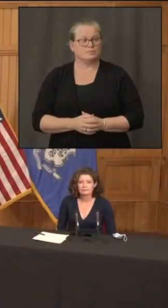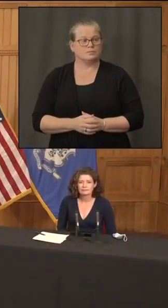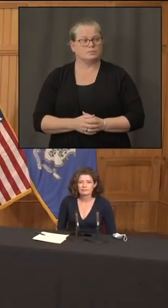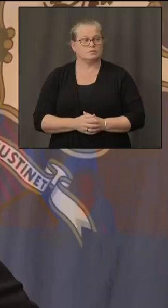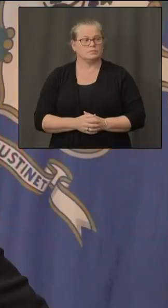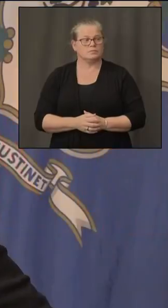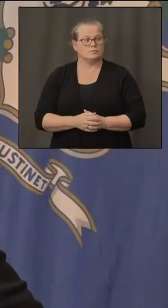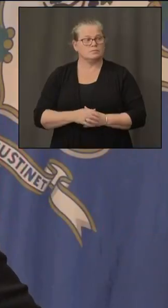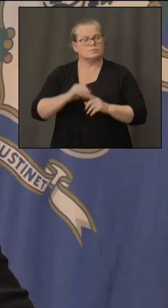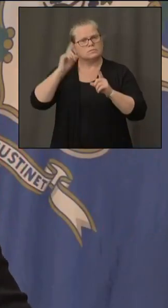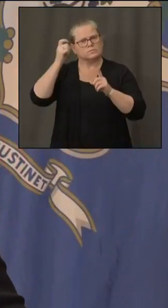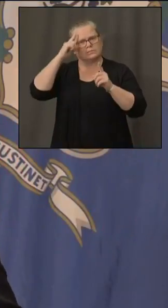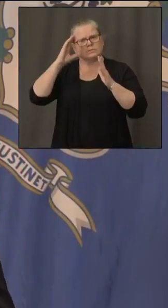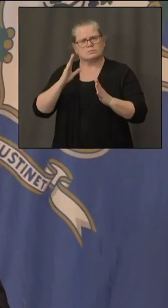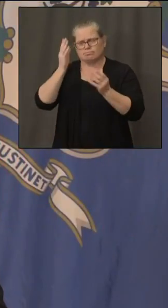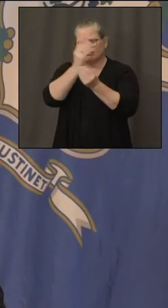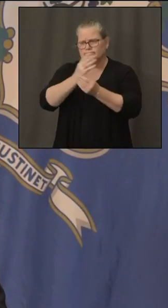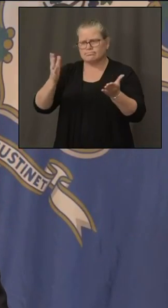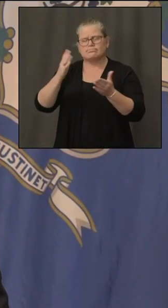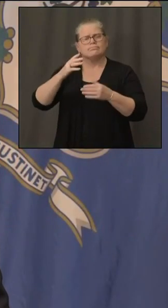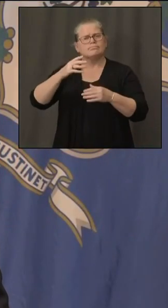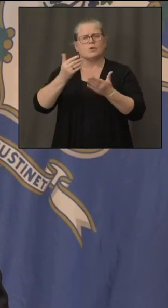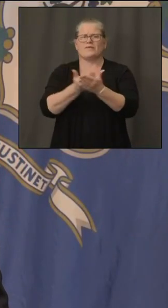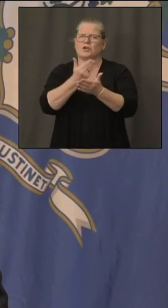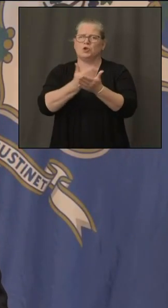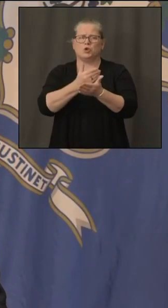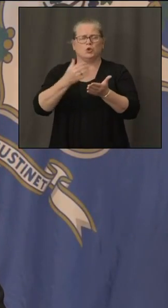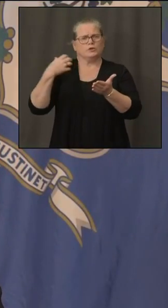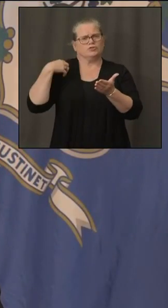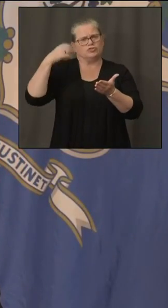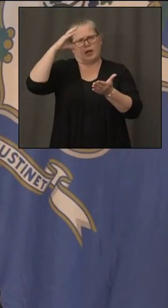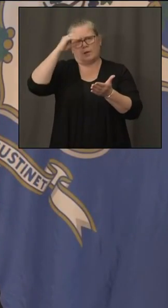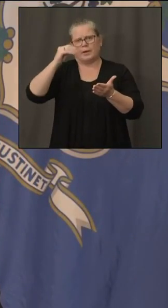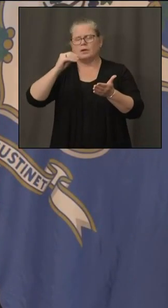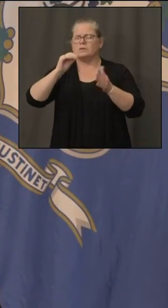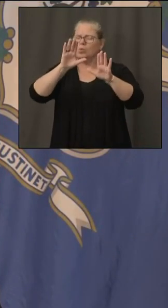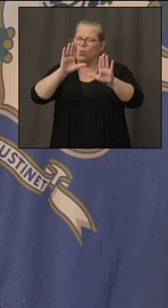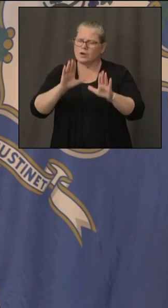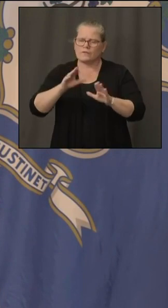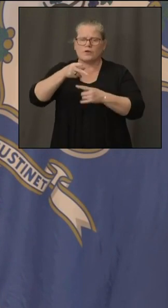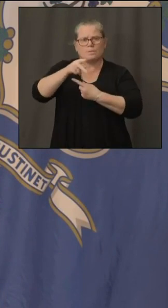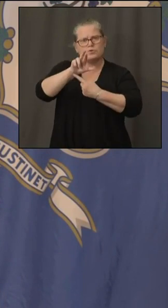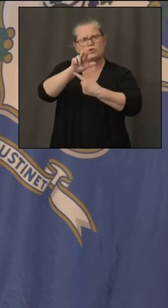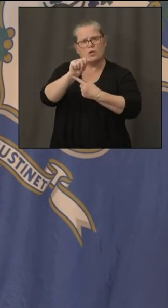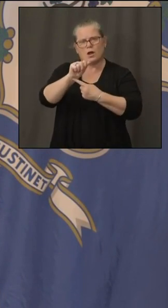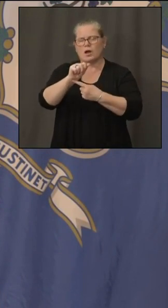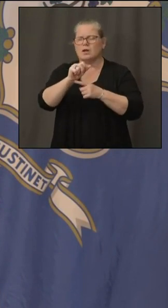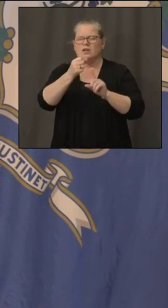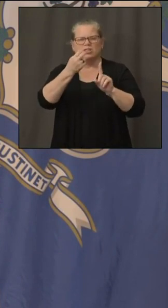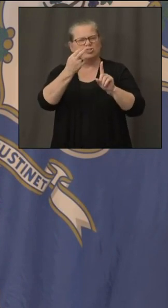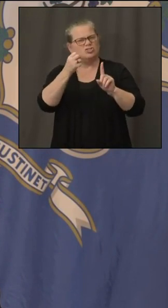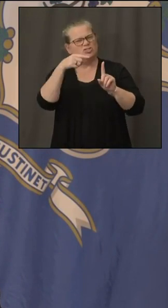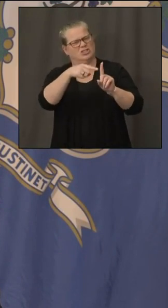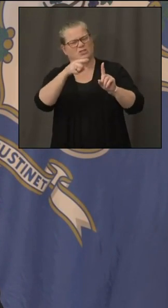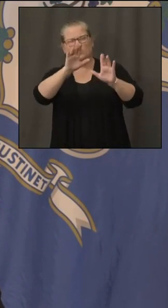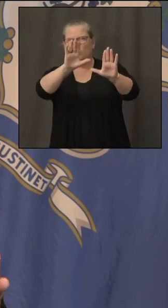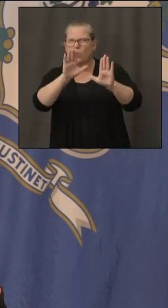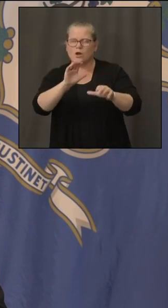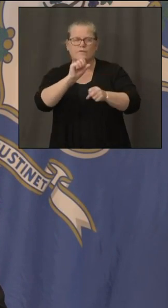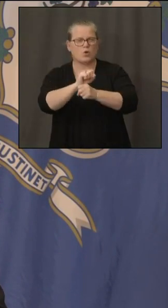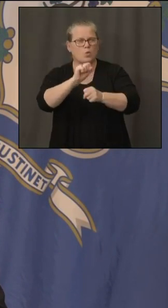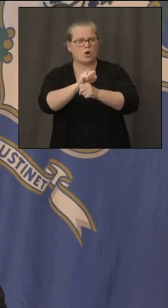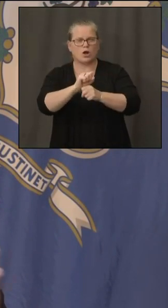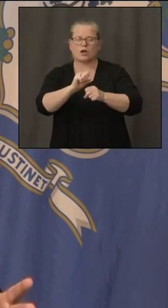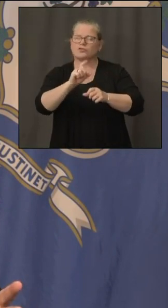a great new chairman of pura um she's doing extraordinary work she's taking a good hard look at um the both utilities